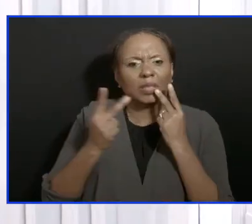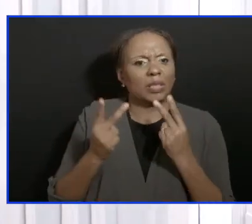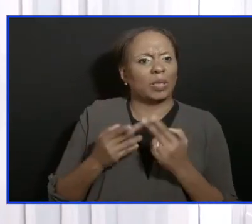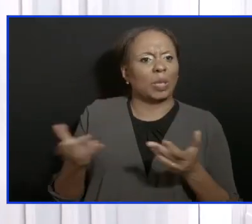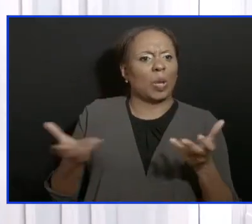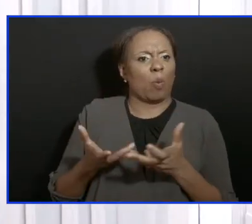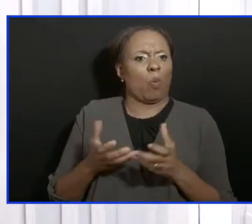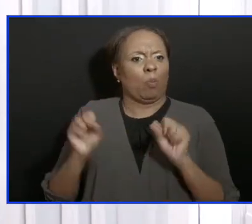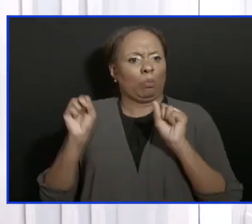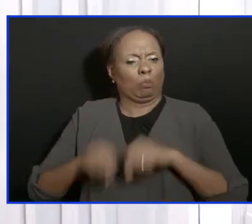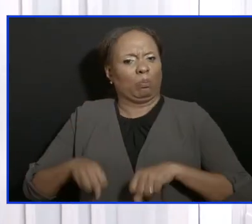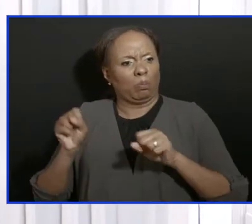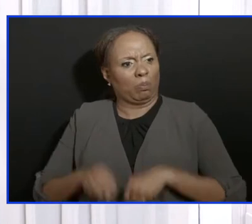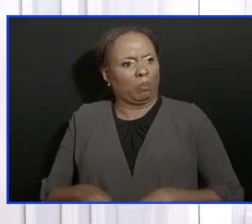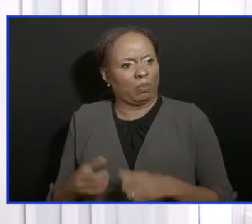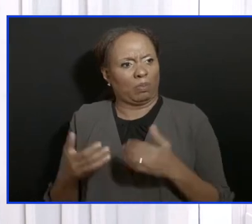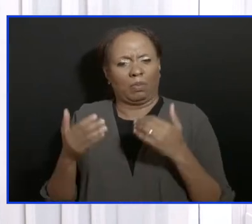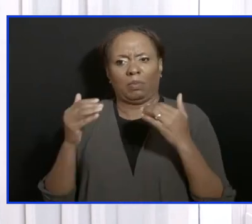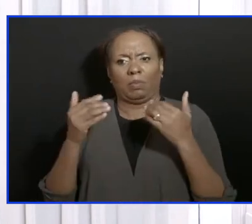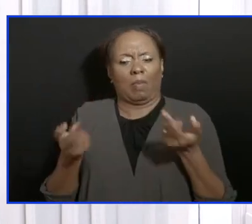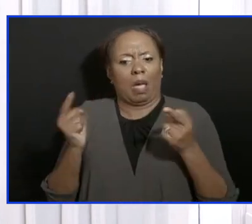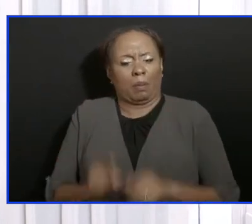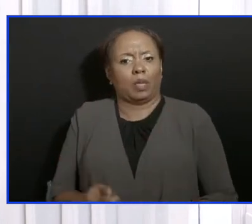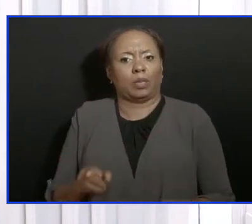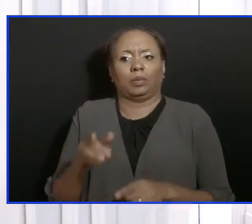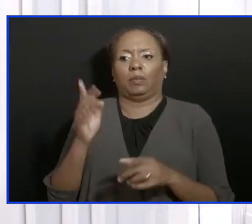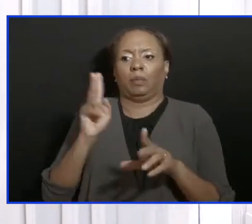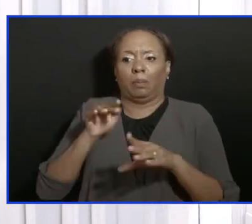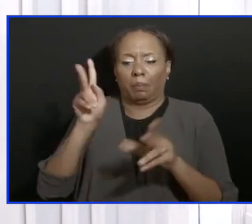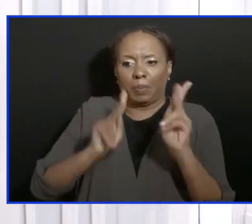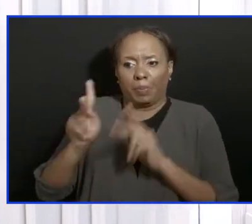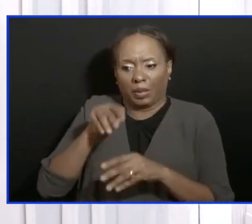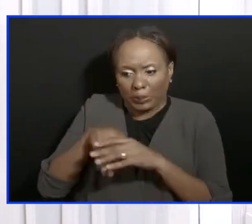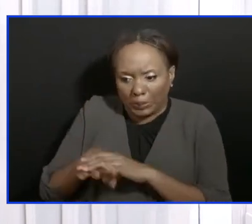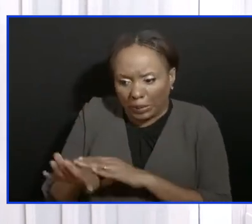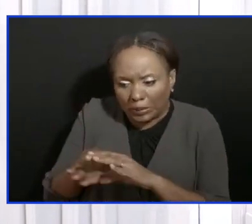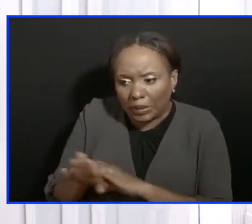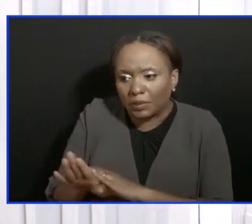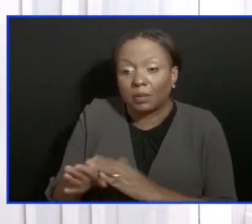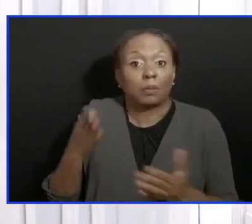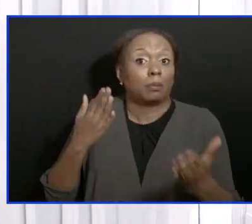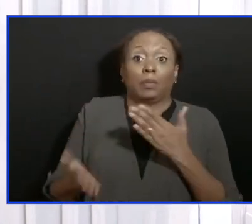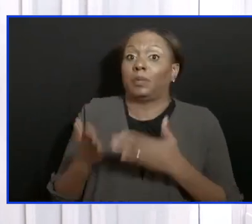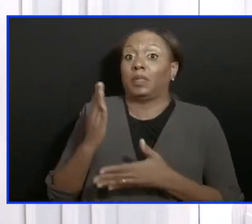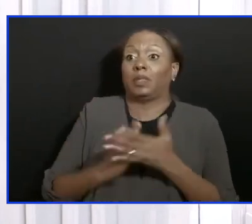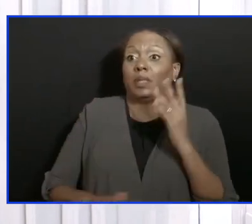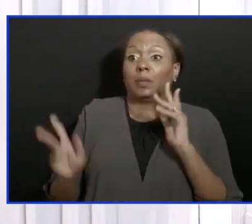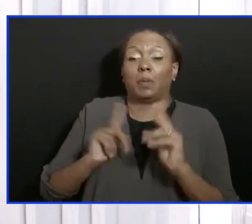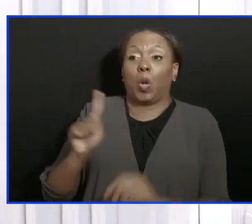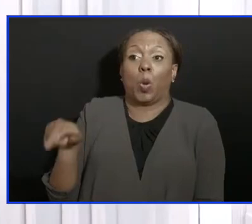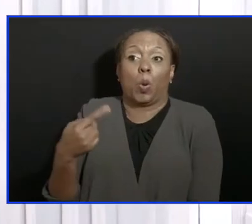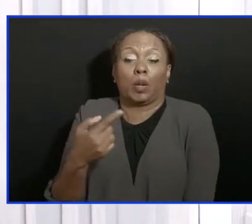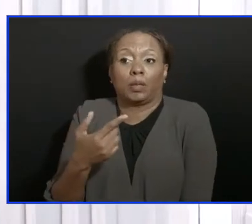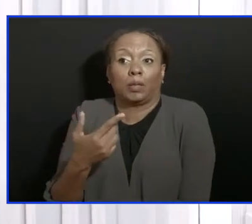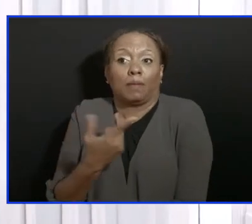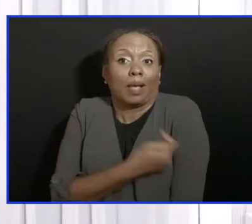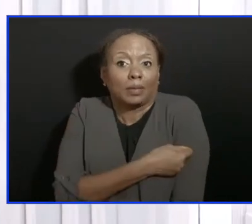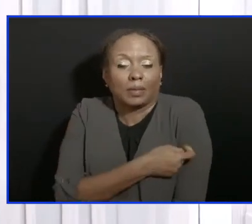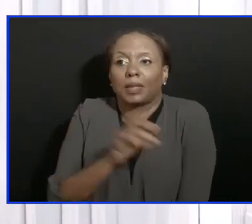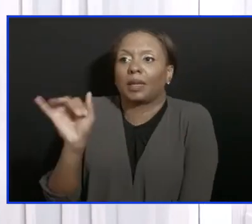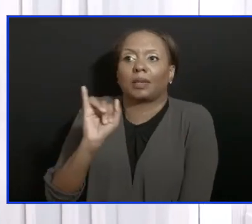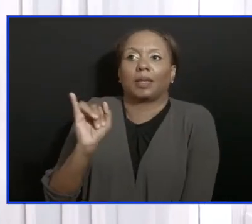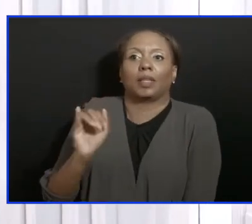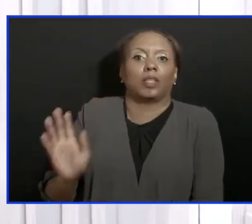to admit people safely again. In some instances, it might be vaccination only, like it will be for cricket. The